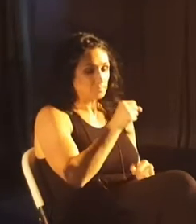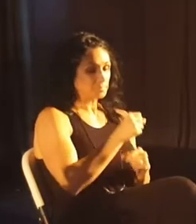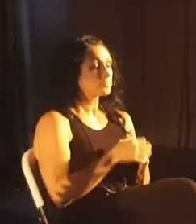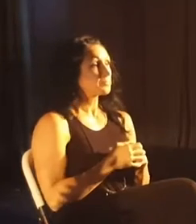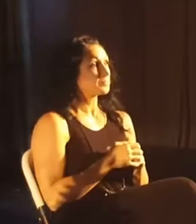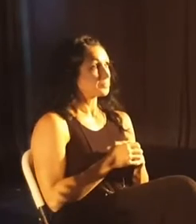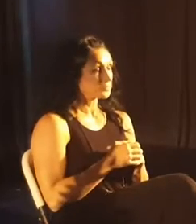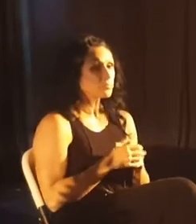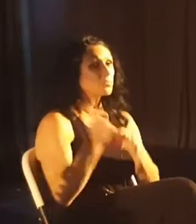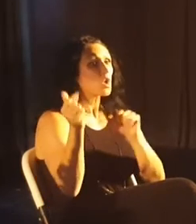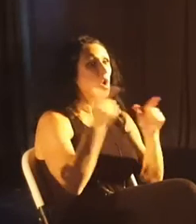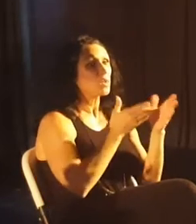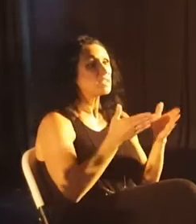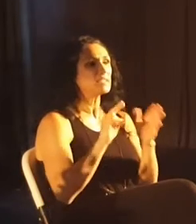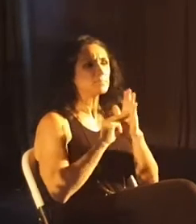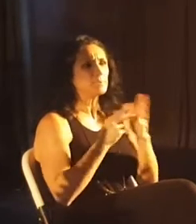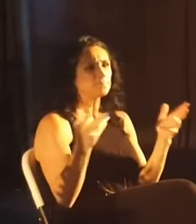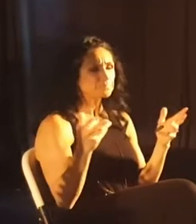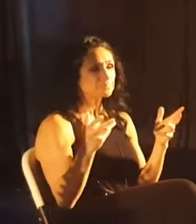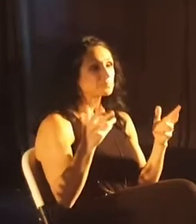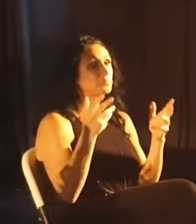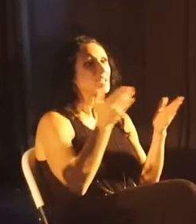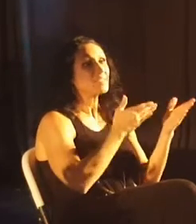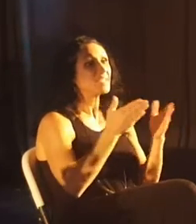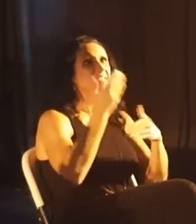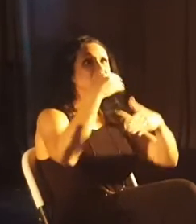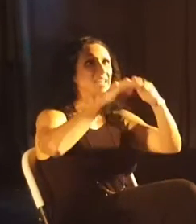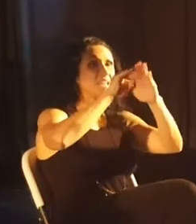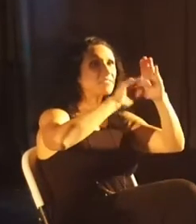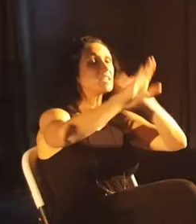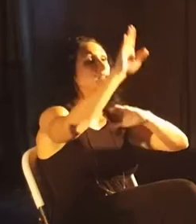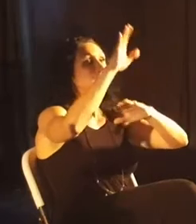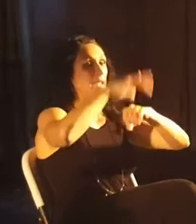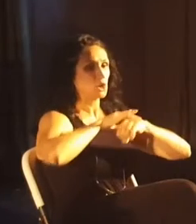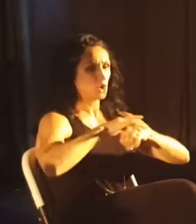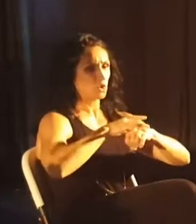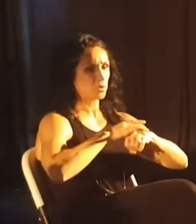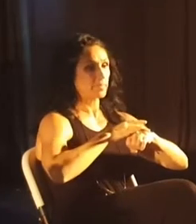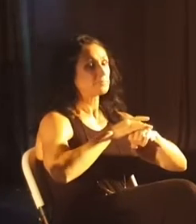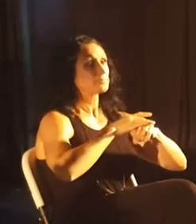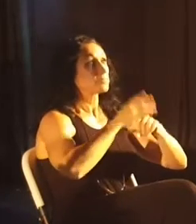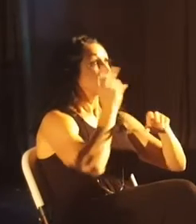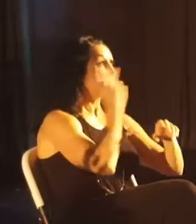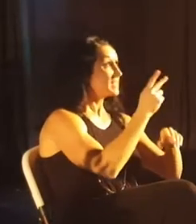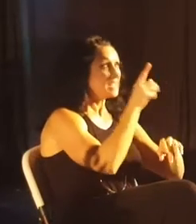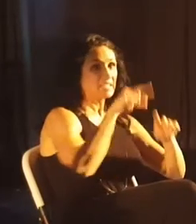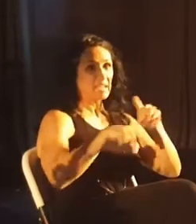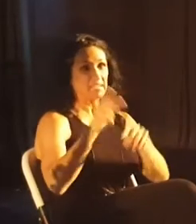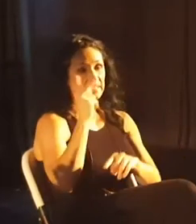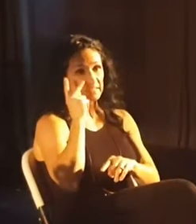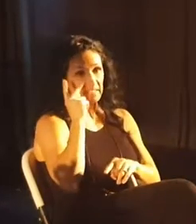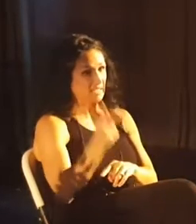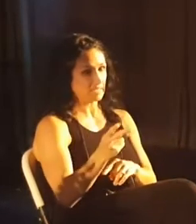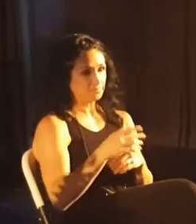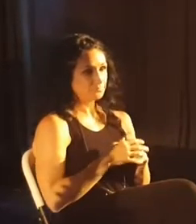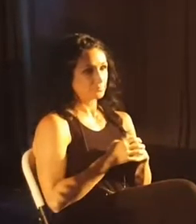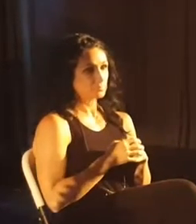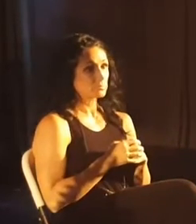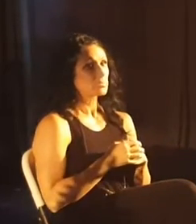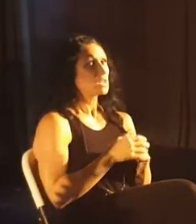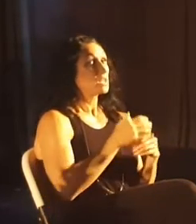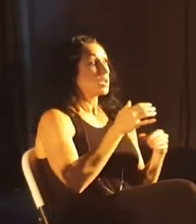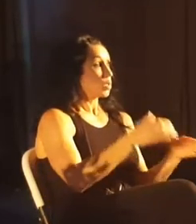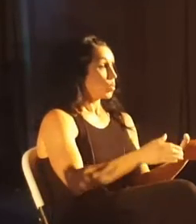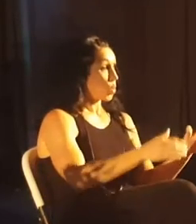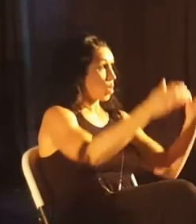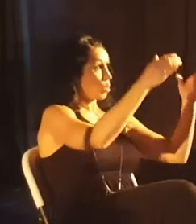all things, here's what it says. Things in heaven and things on earth. Things that are visible and things that are invisible. Whether